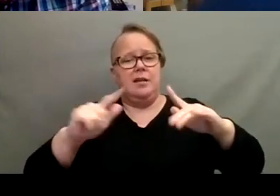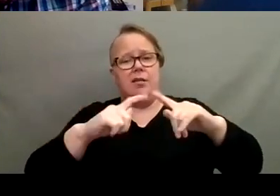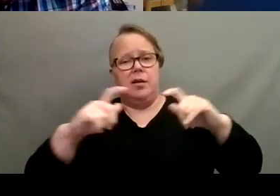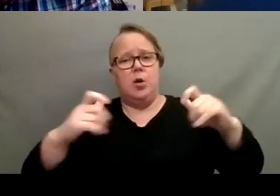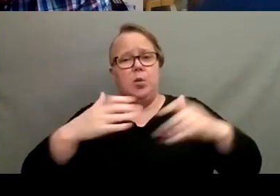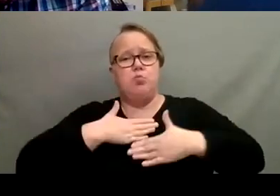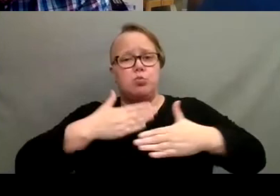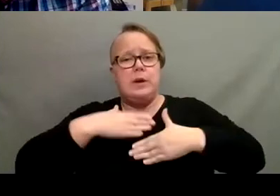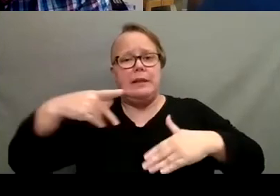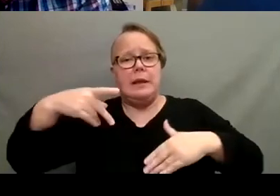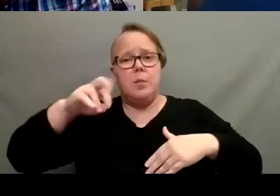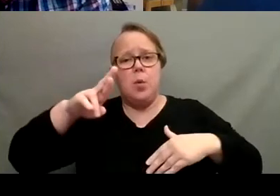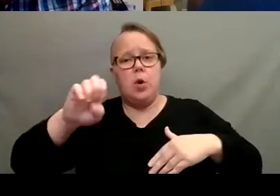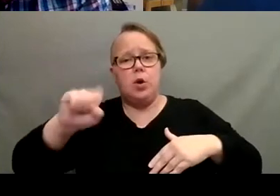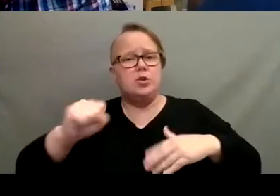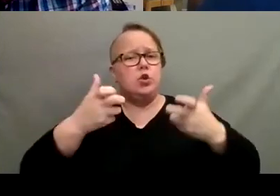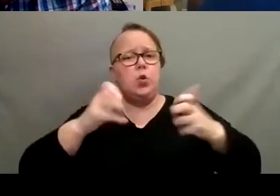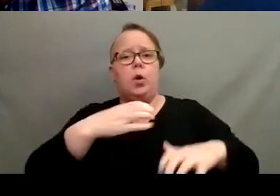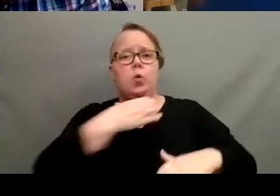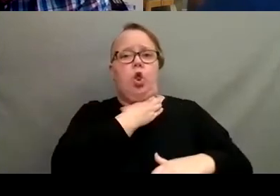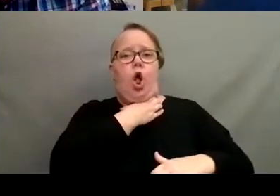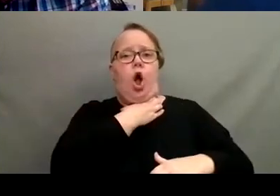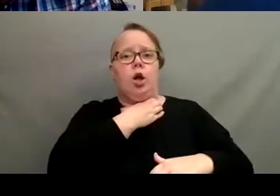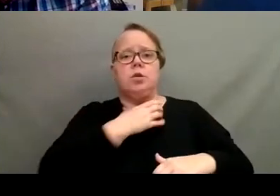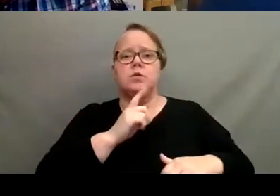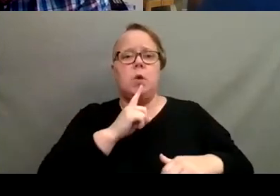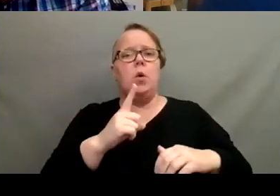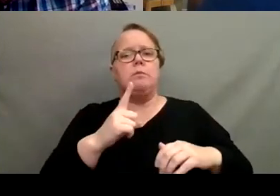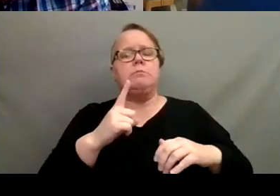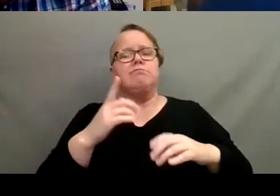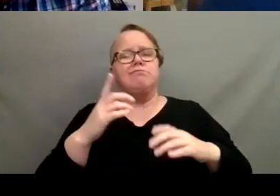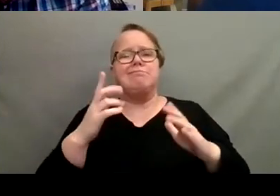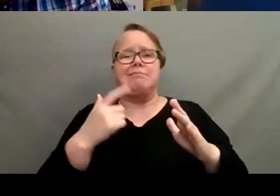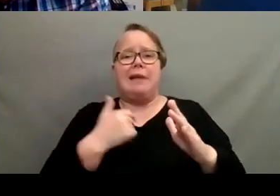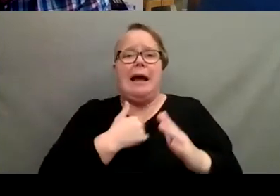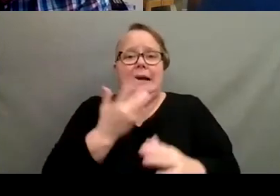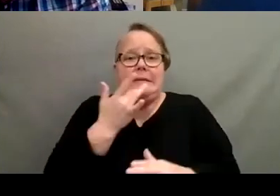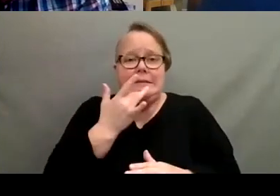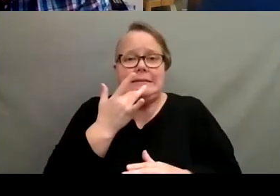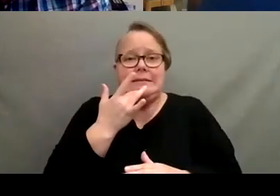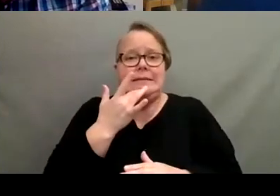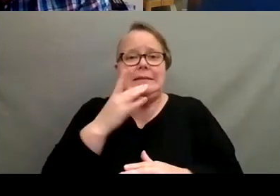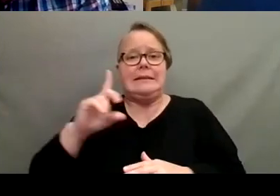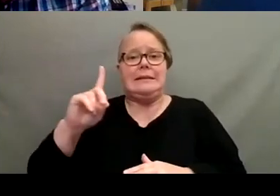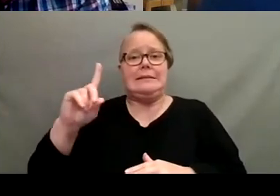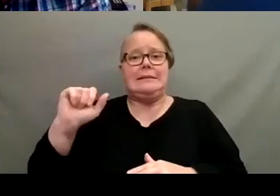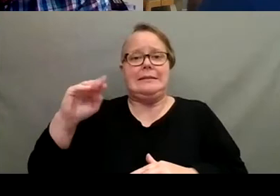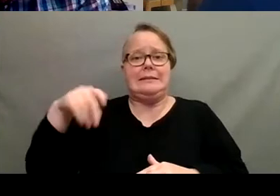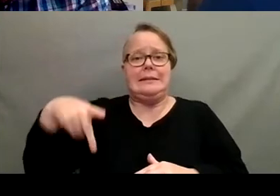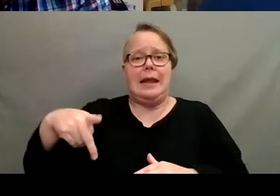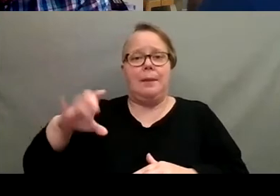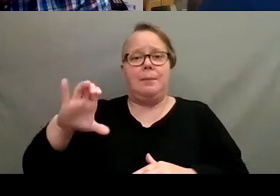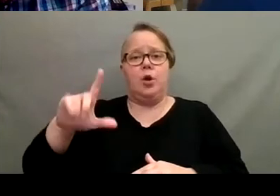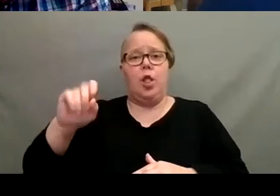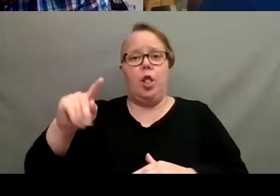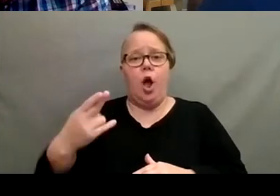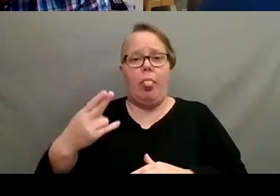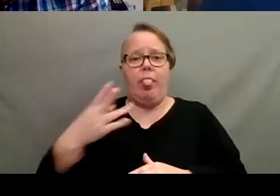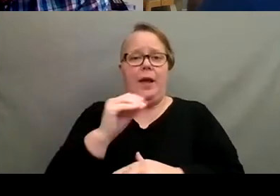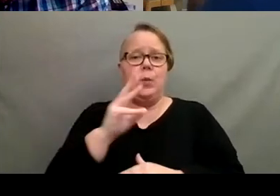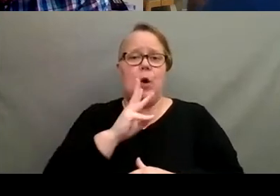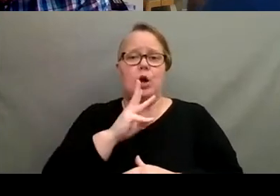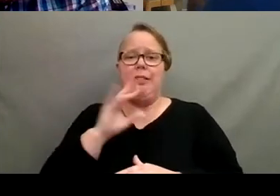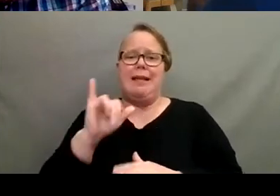type of product. So to me, stick with the damp cloth and water and that'll give it plenty of shine